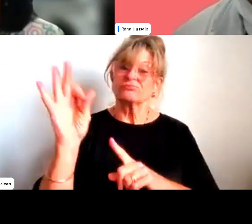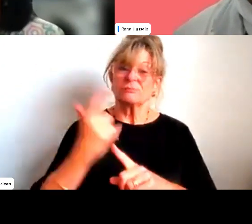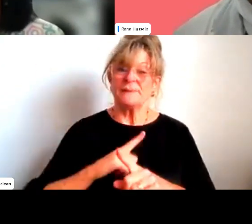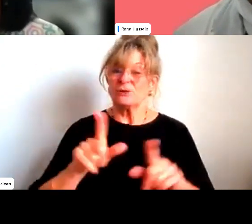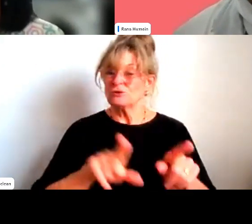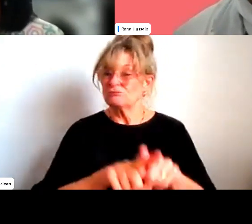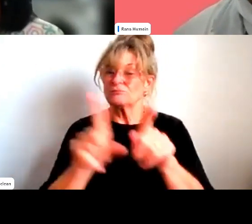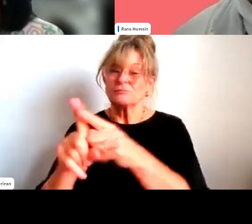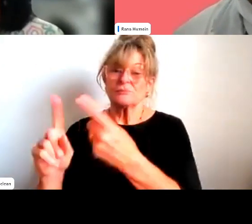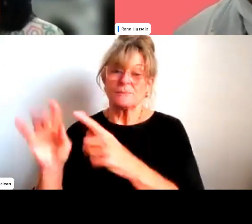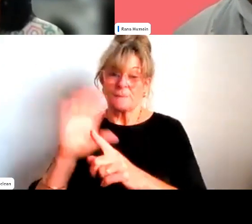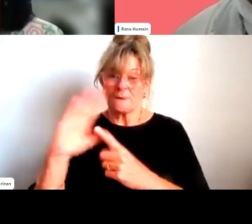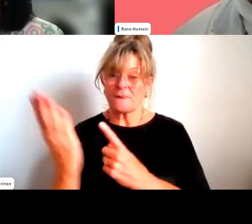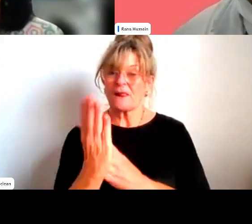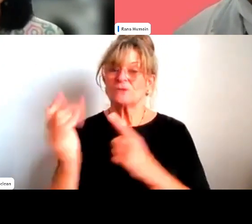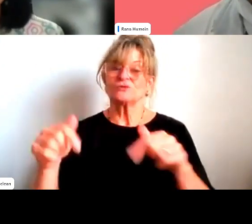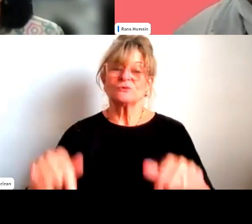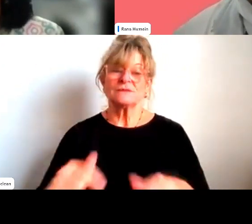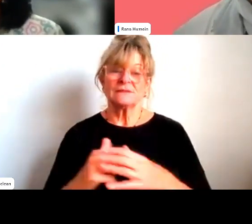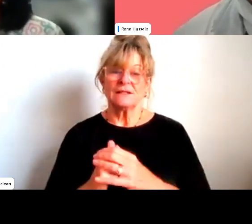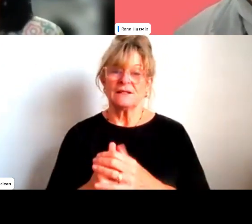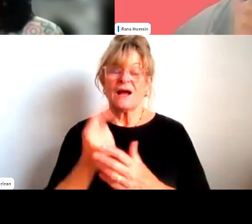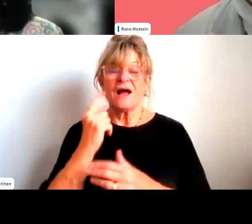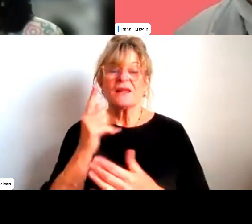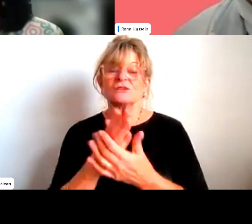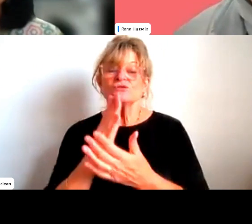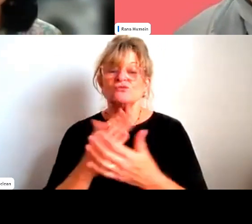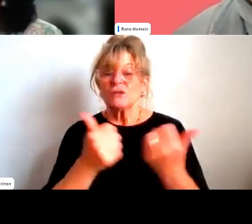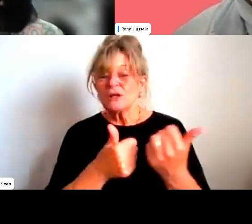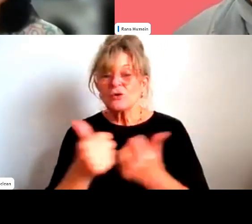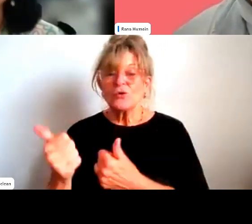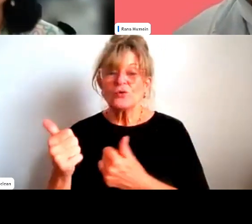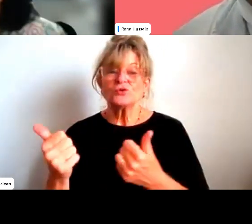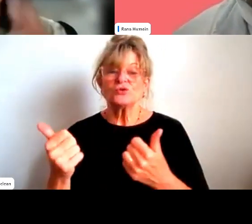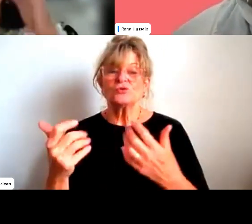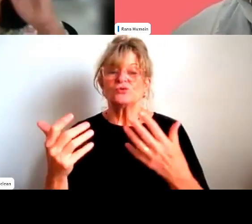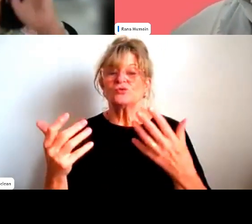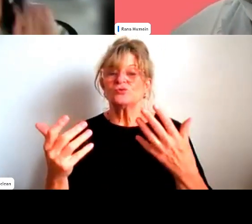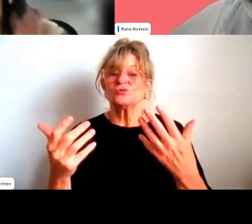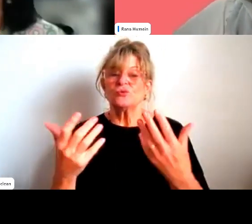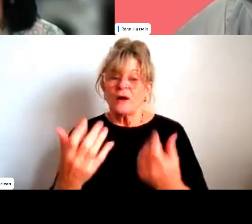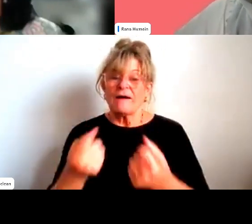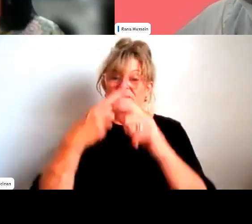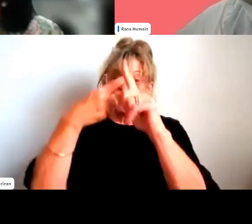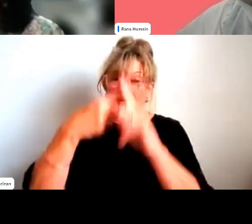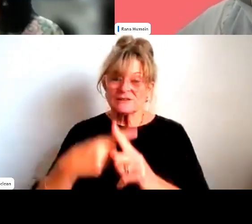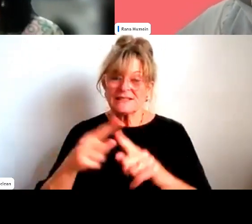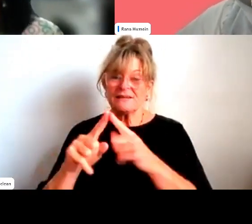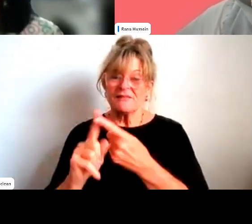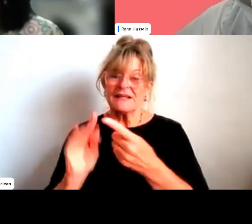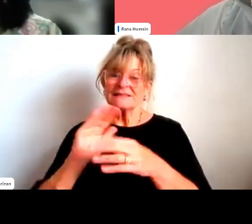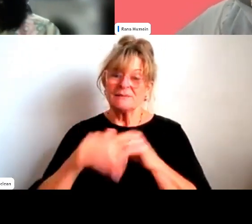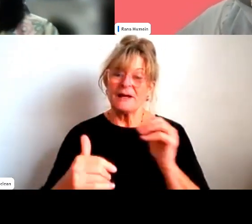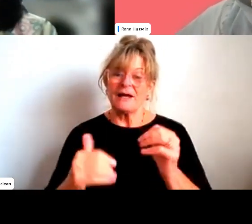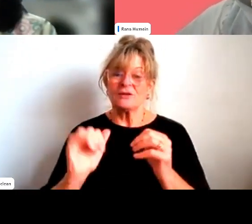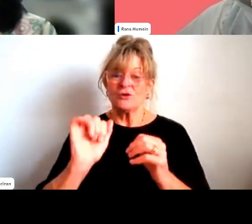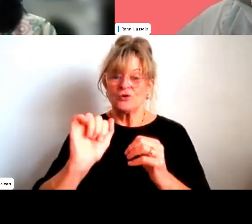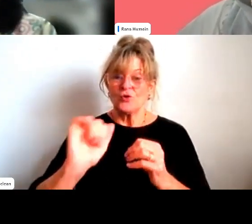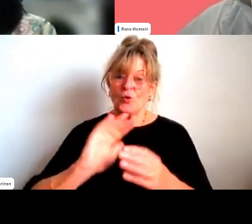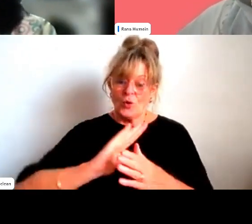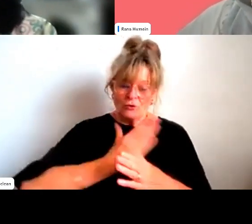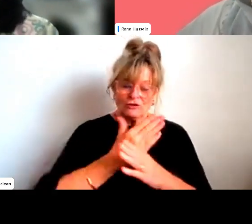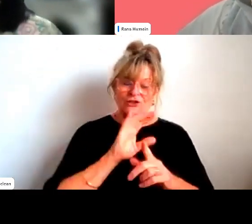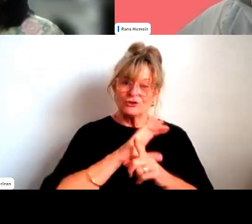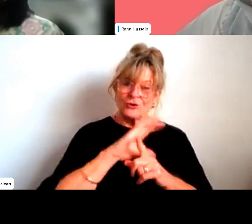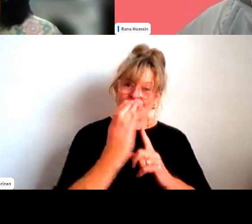combination. It's, it's really good to have that, uh, combine those good things about both your, you know, your original culture and the culture that